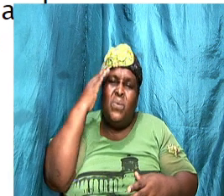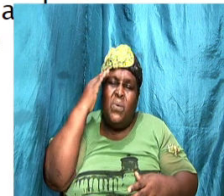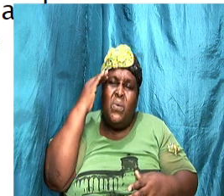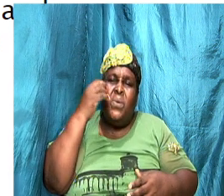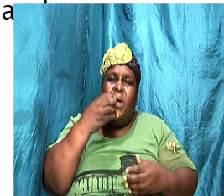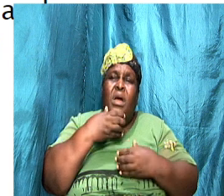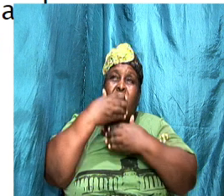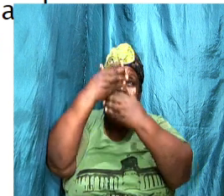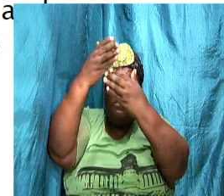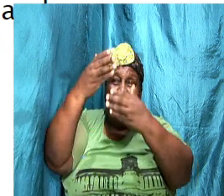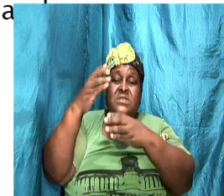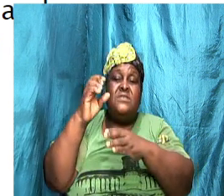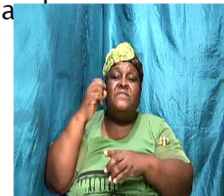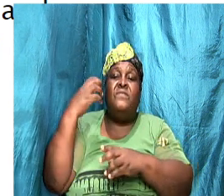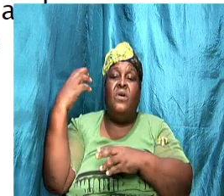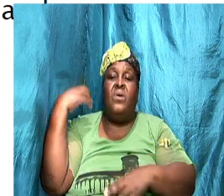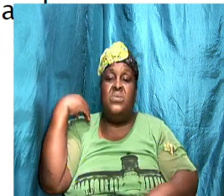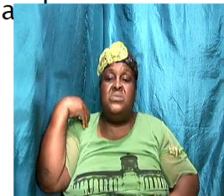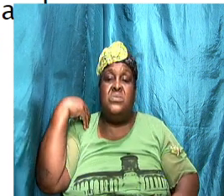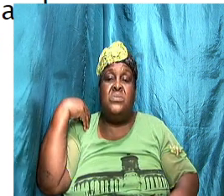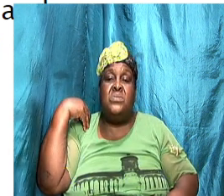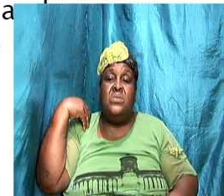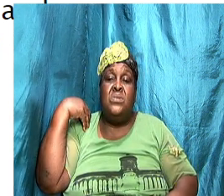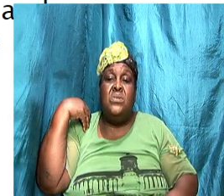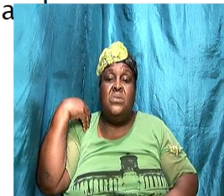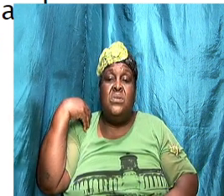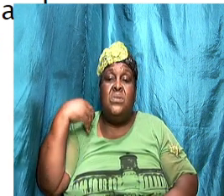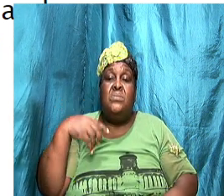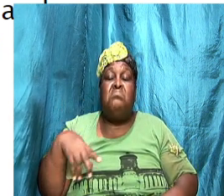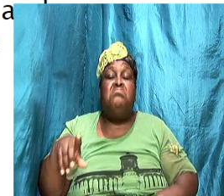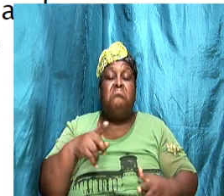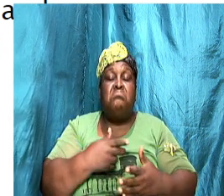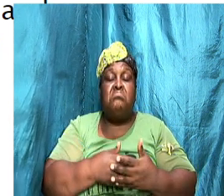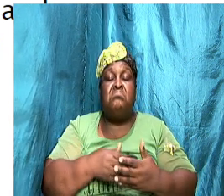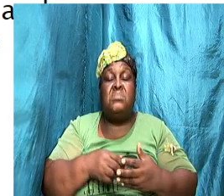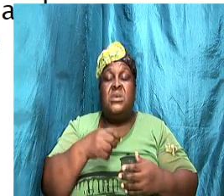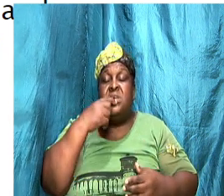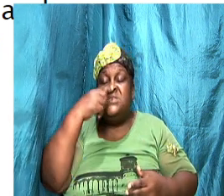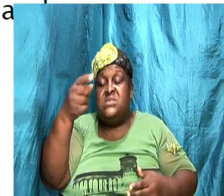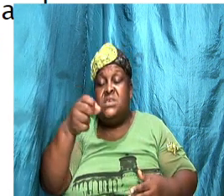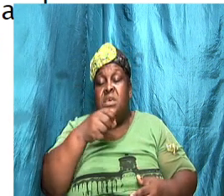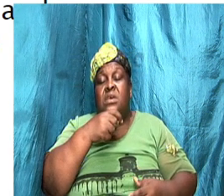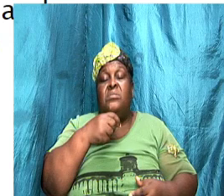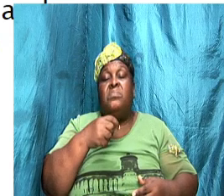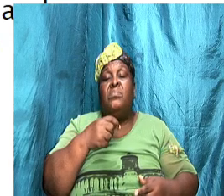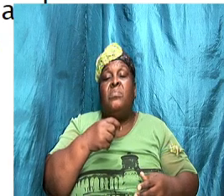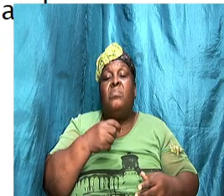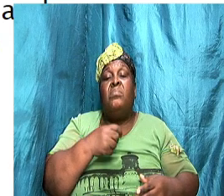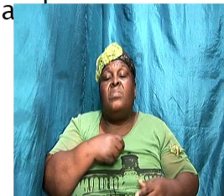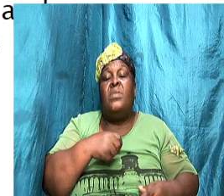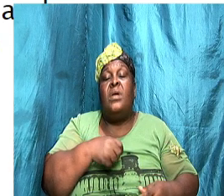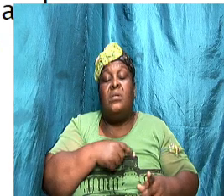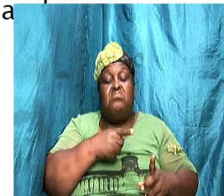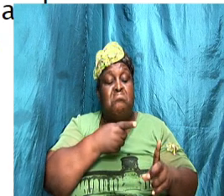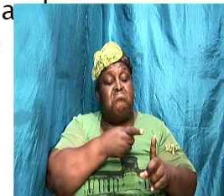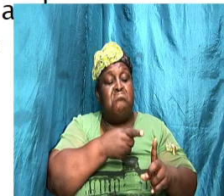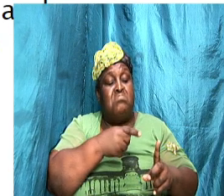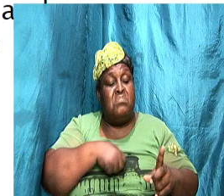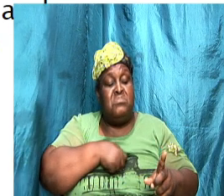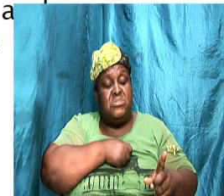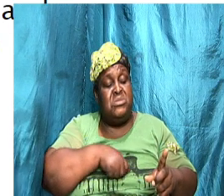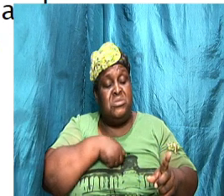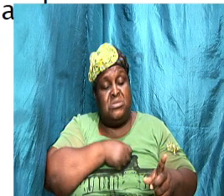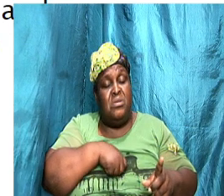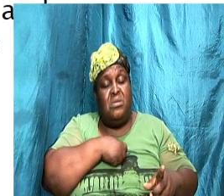the fault confess the fault lies with you say that your sorry makes a world of